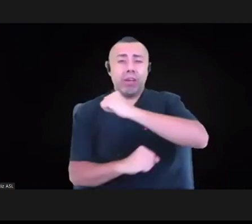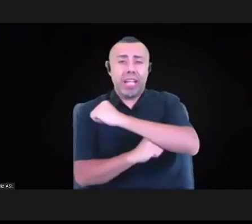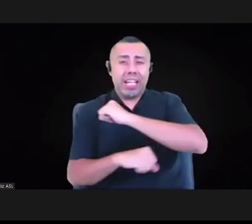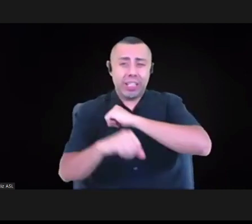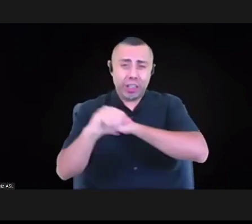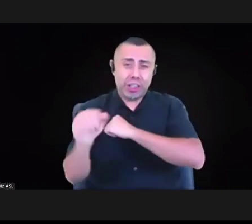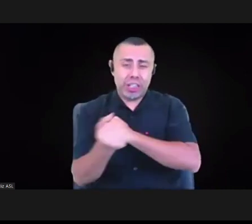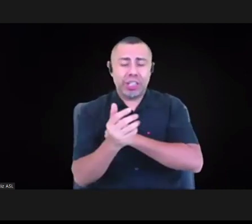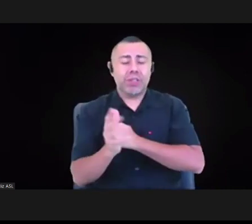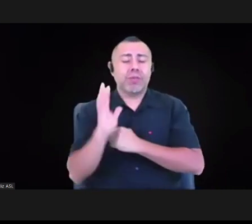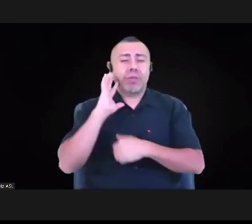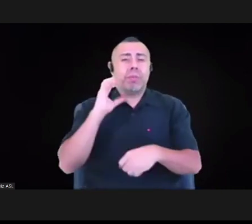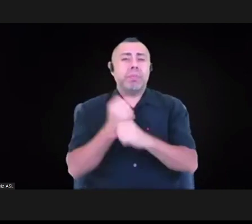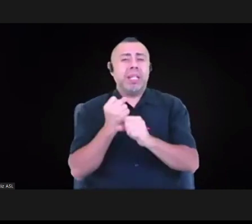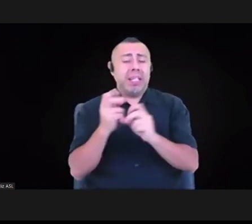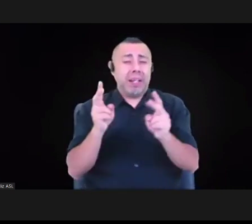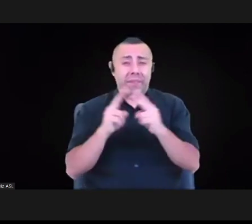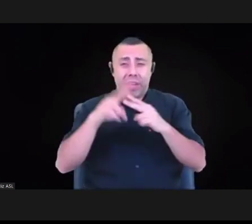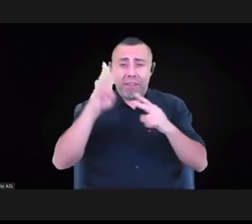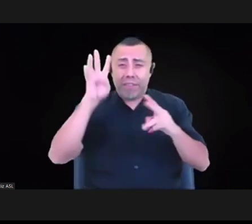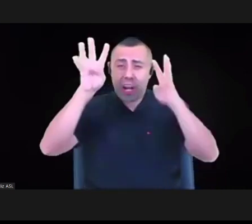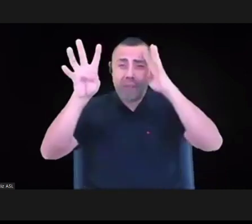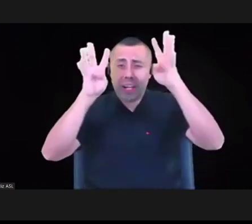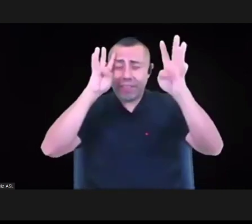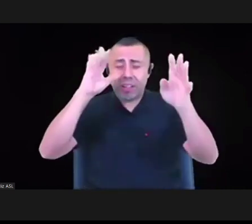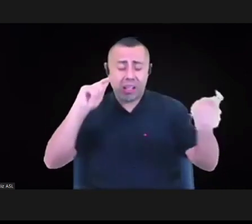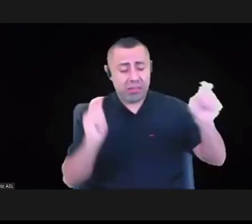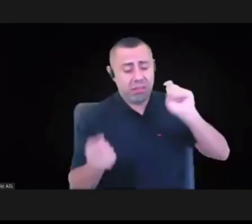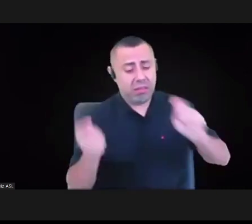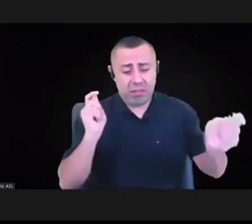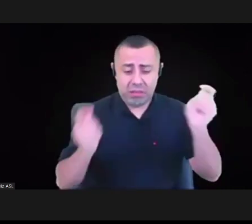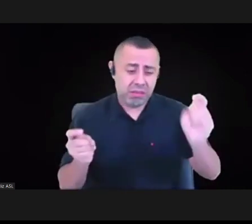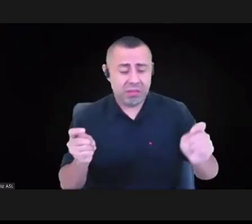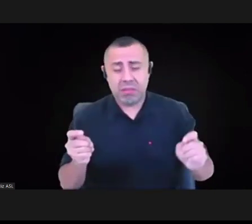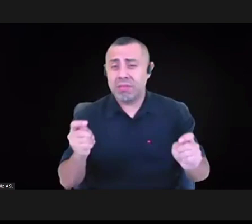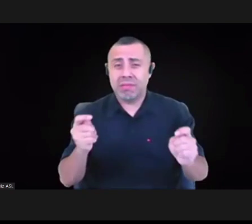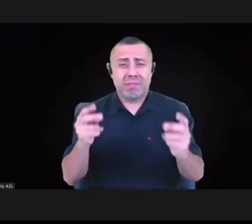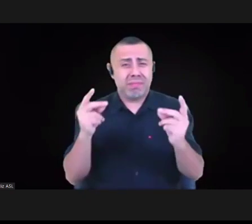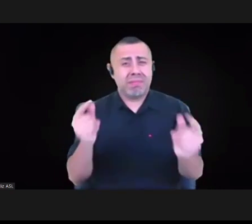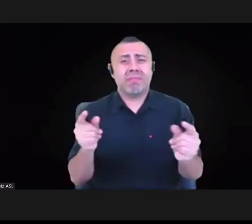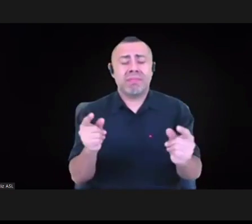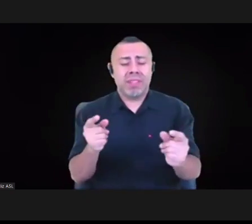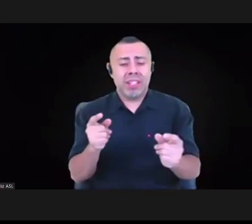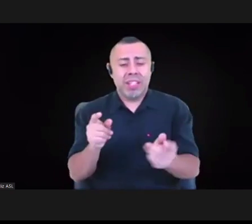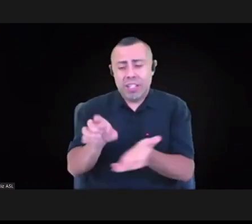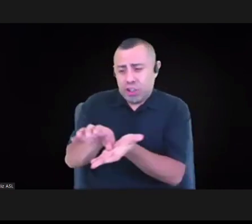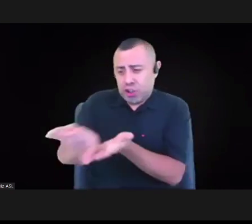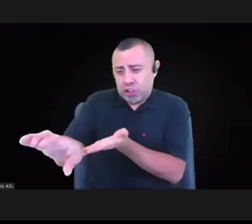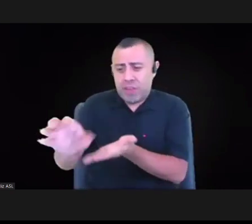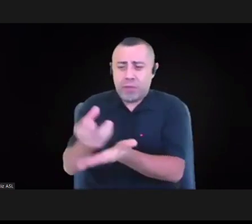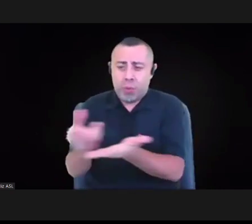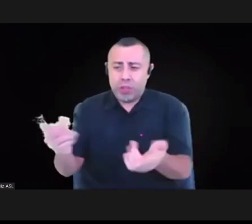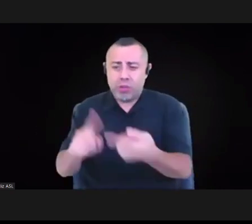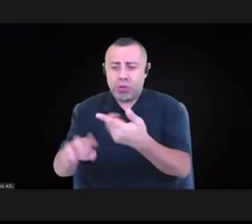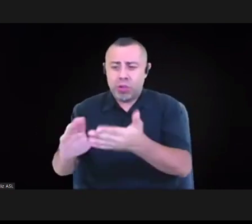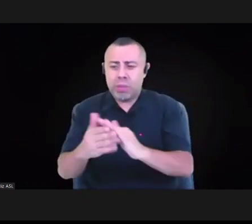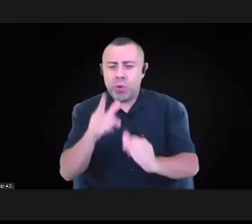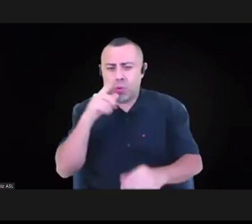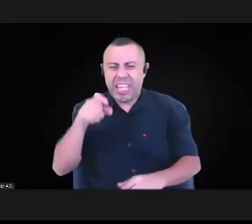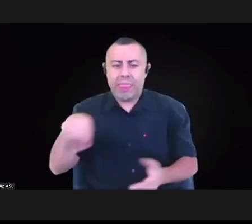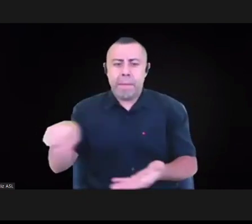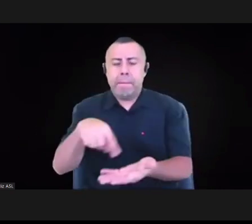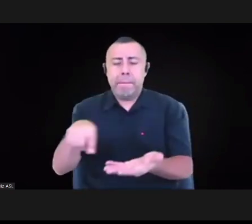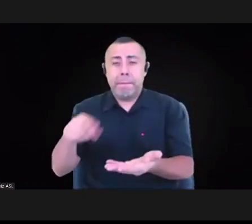iterating on a dime to, to get resources to the communities that needed them. So I think we have this as an example